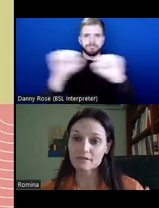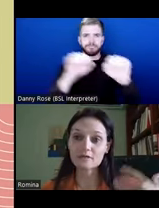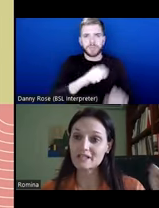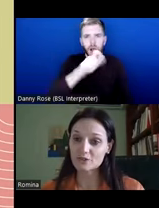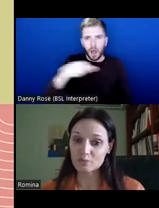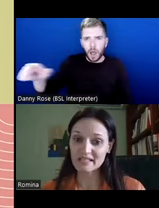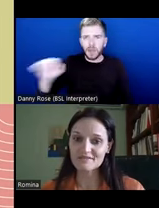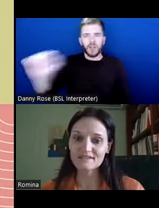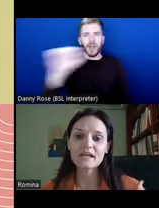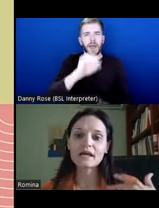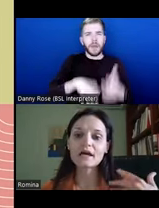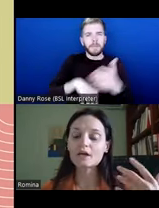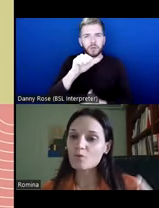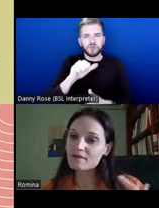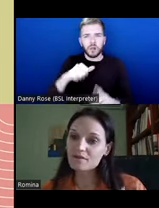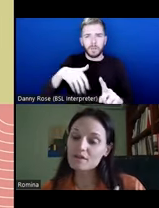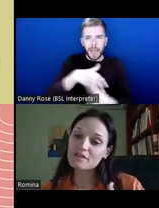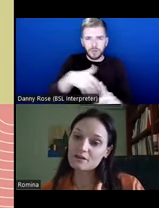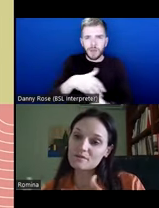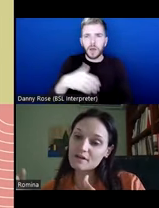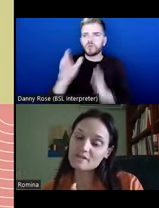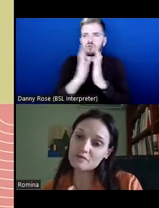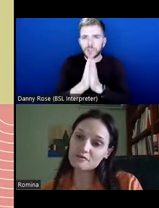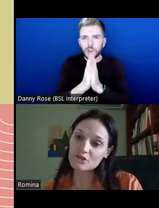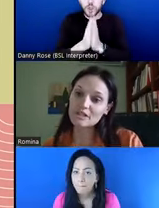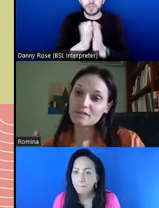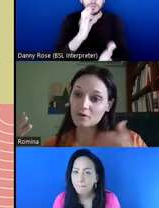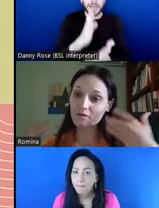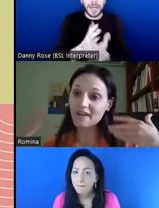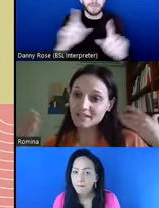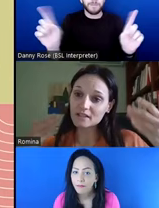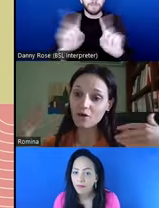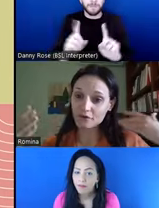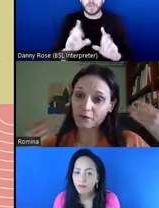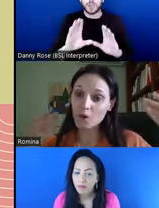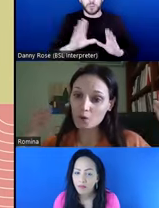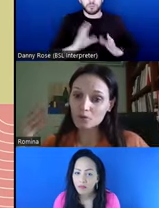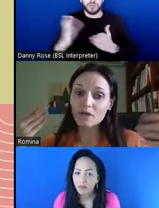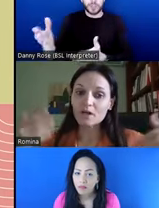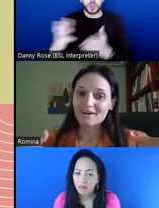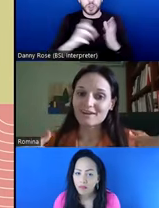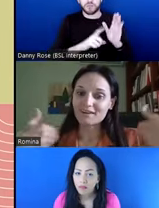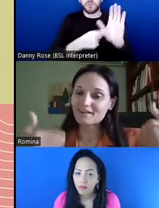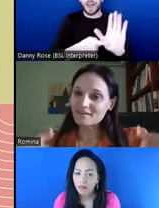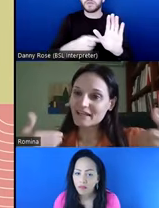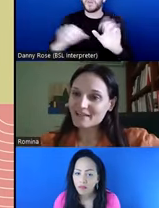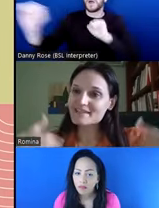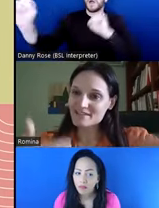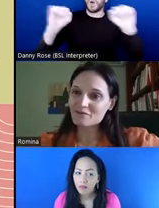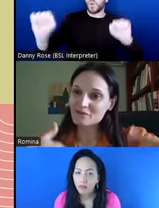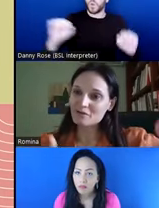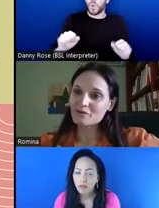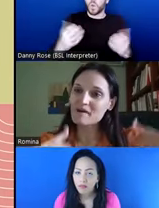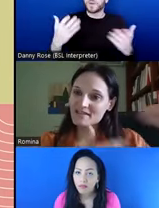backgrounds, to their religious beliefs, and whether in their service provision they are reflecting on their own, the